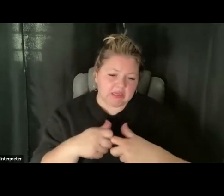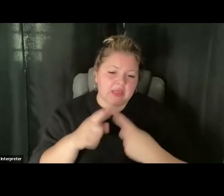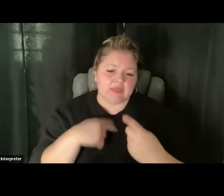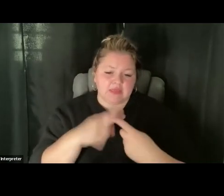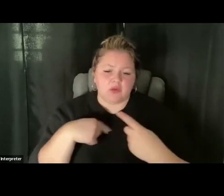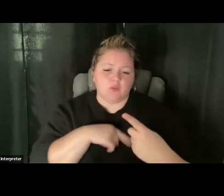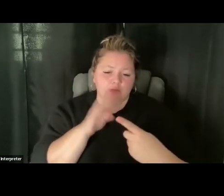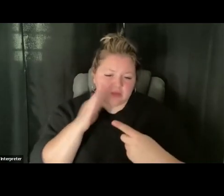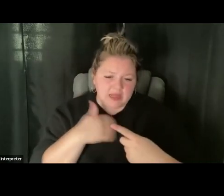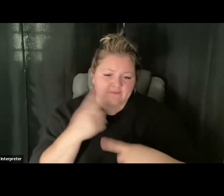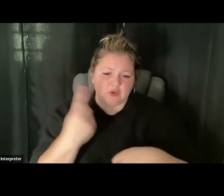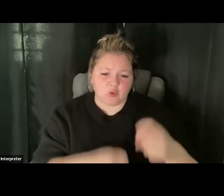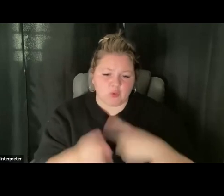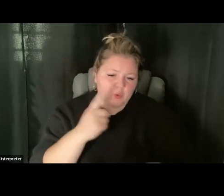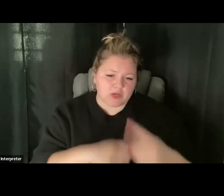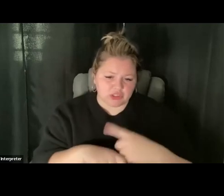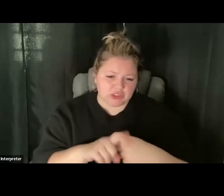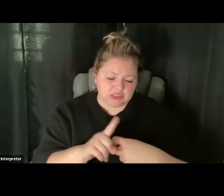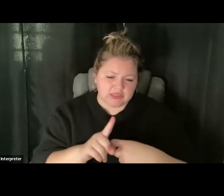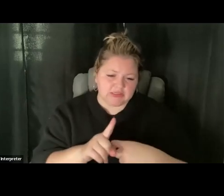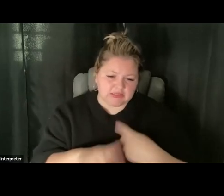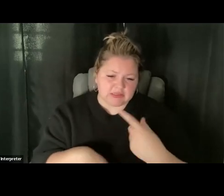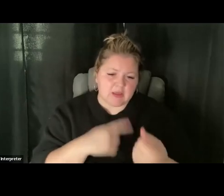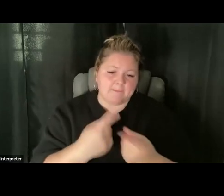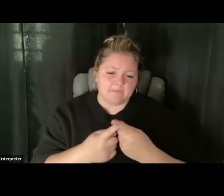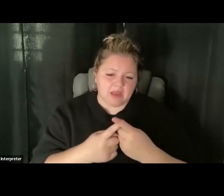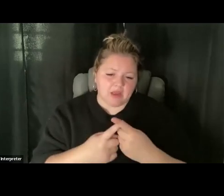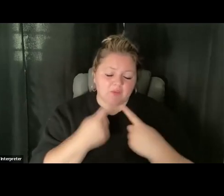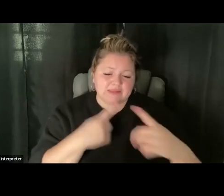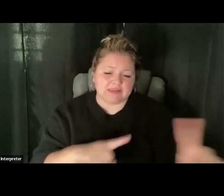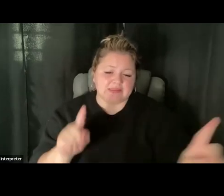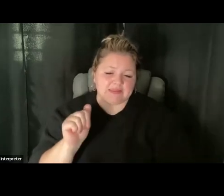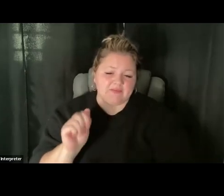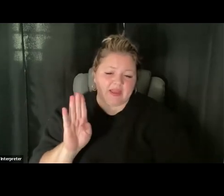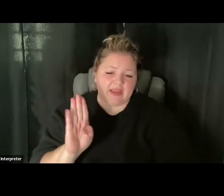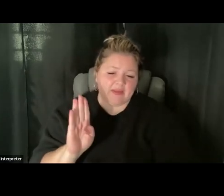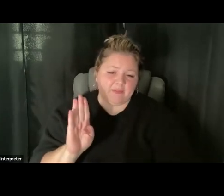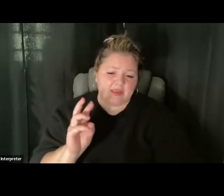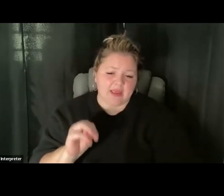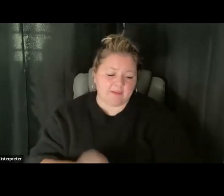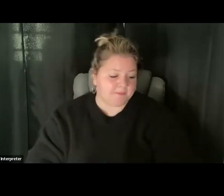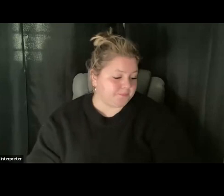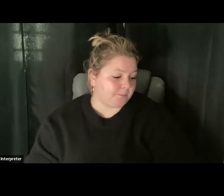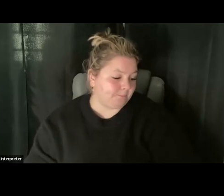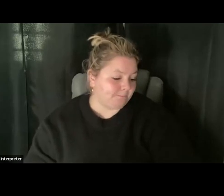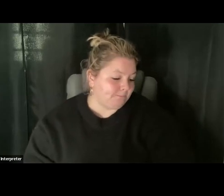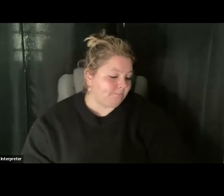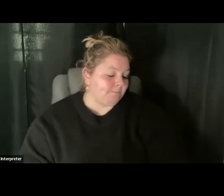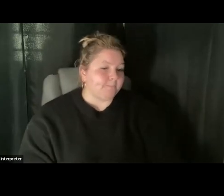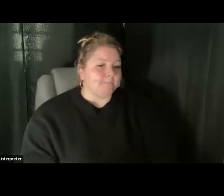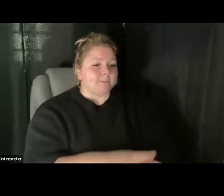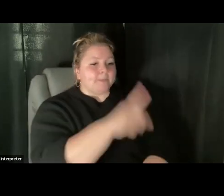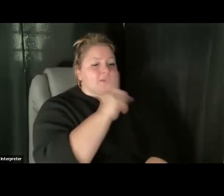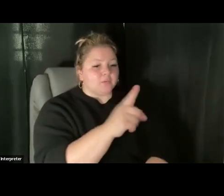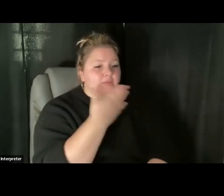the success of ABM information. Sure. And thank you for your question,